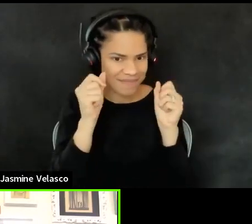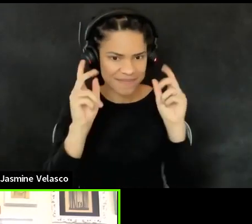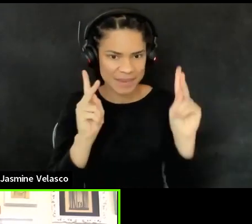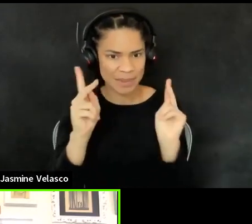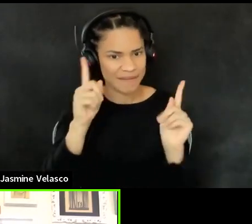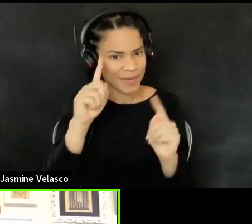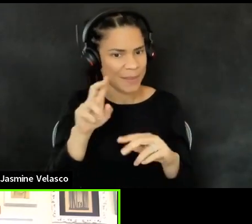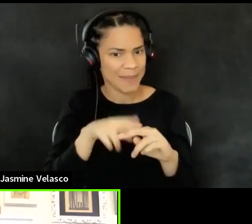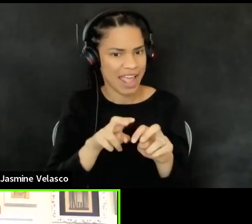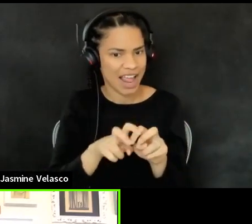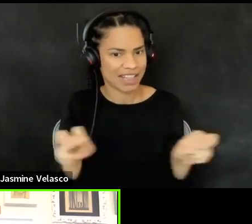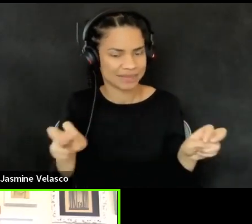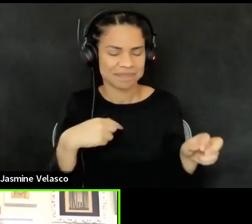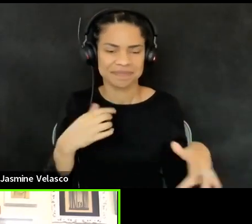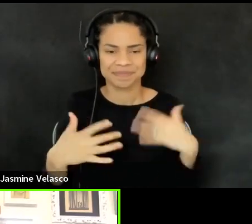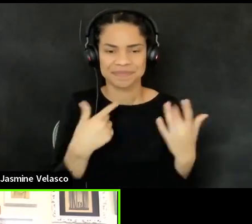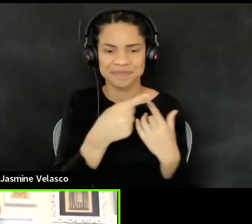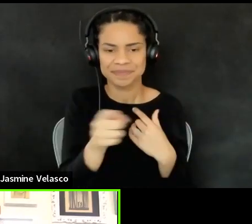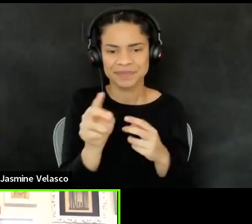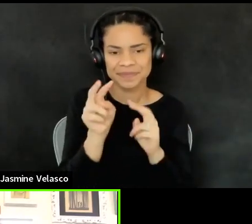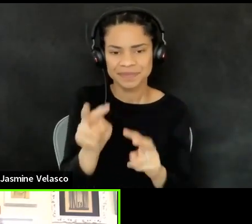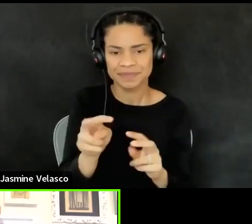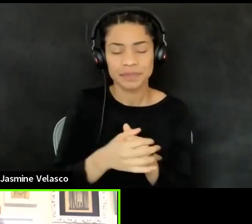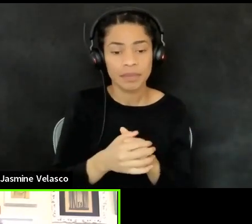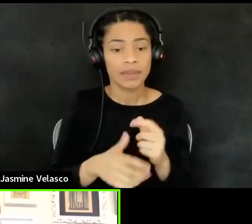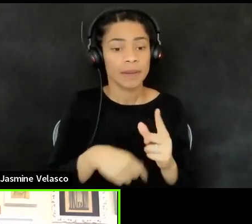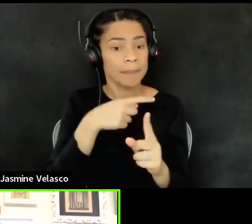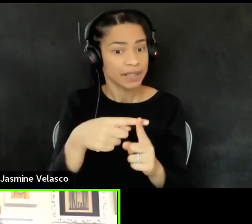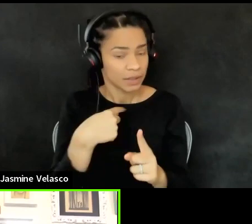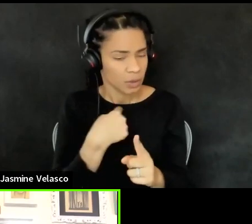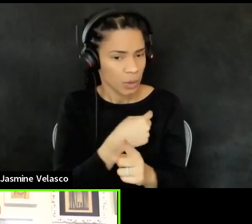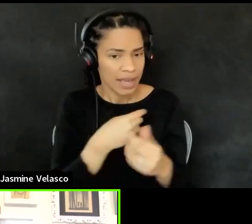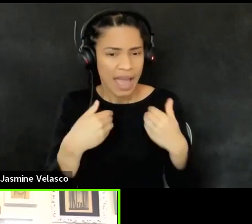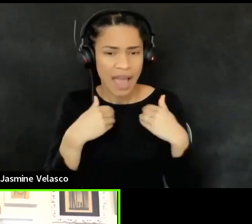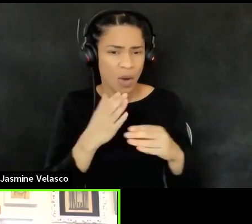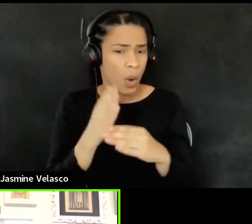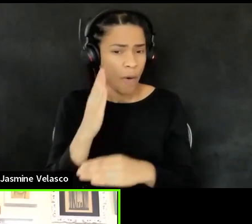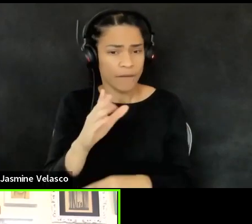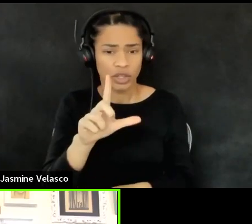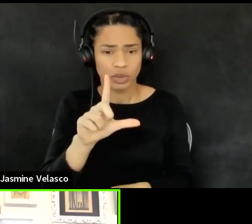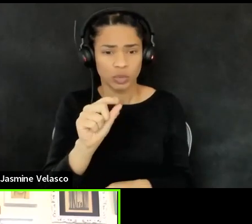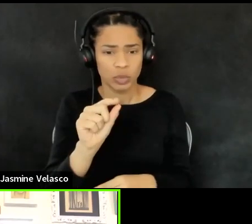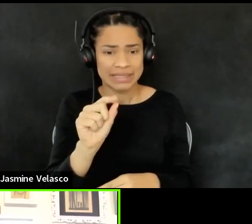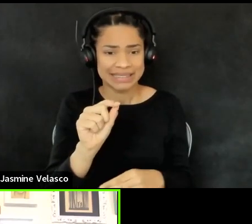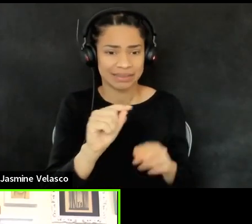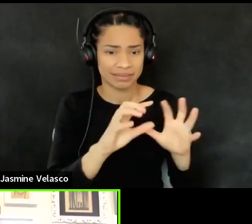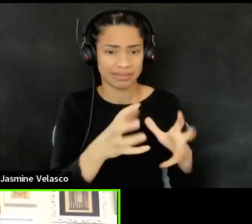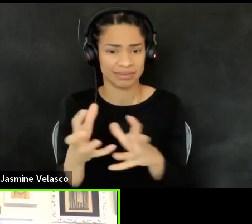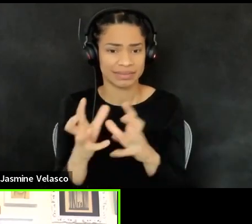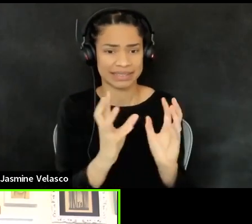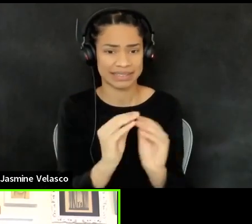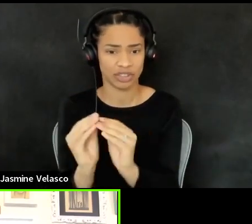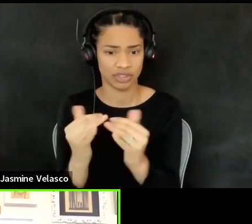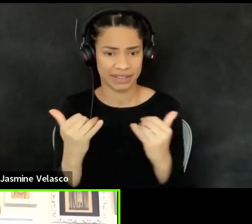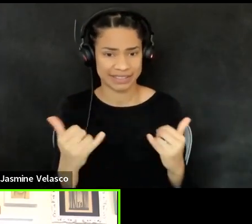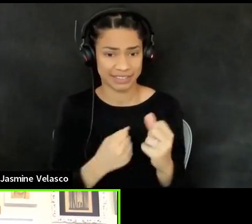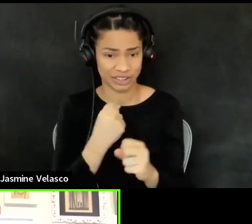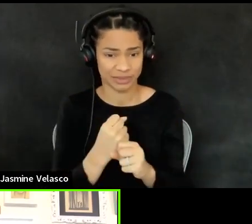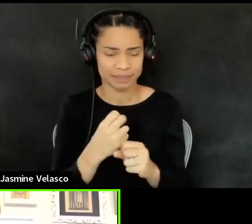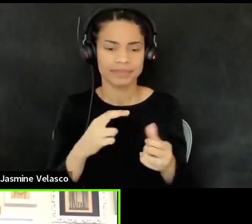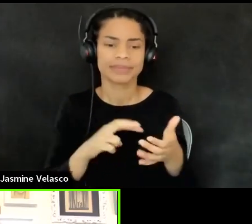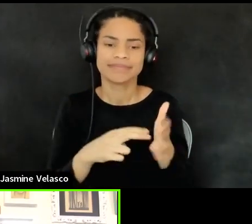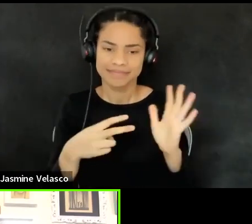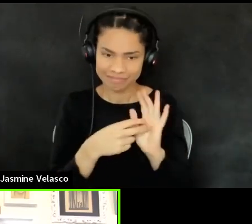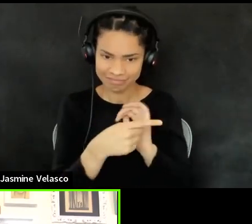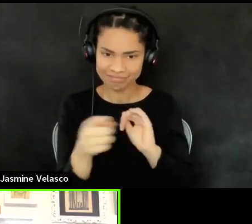see. We've also organized over 20 breakout sessions for y'all this year. These will give you a chance to